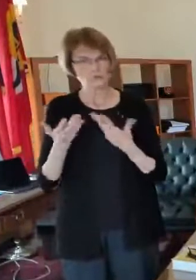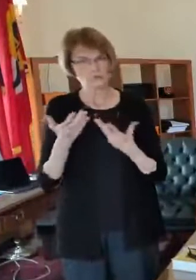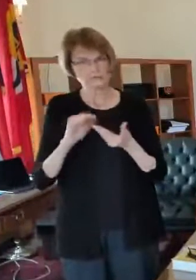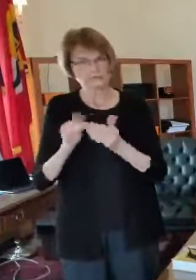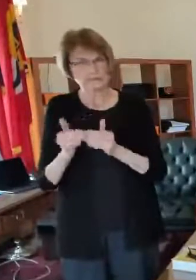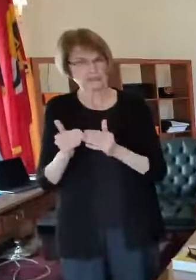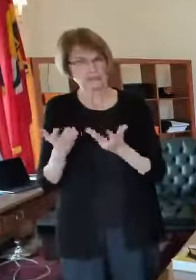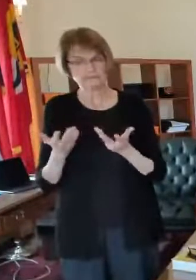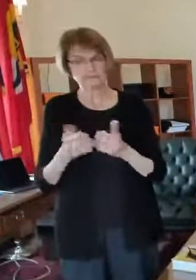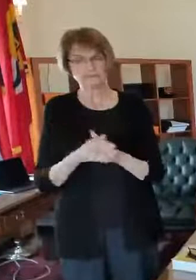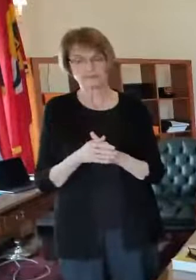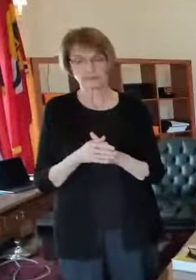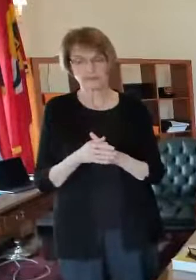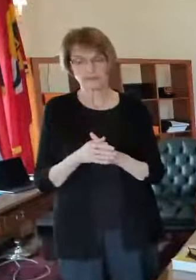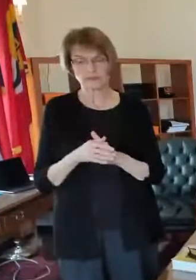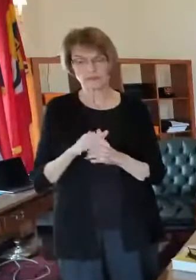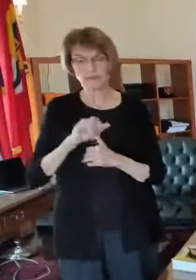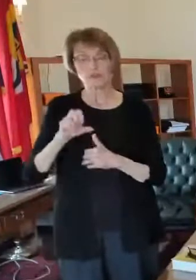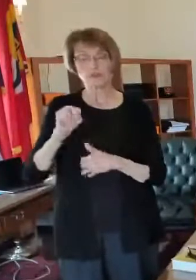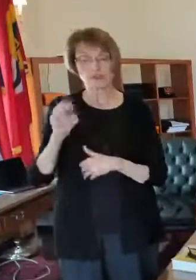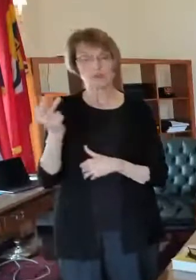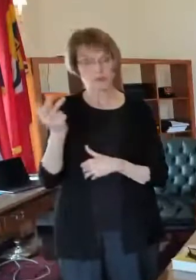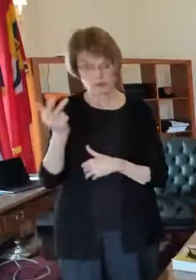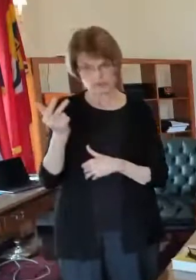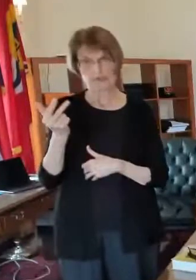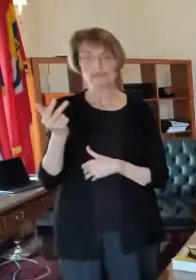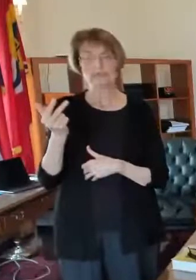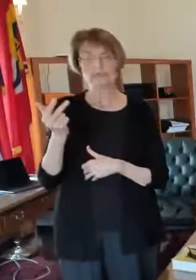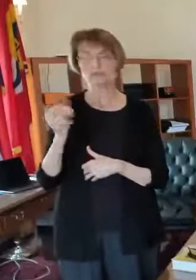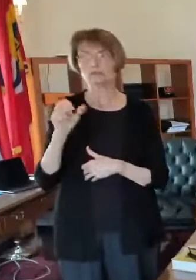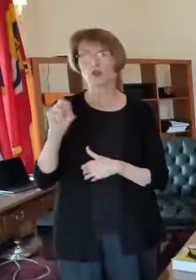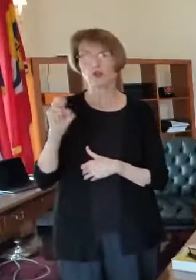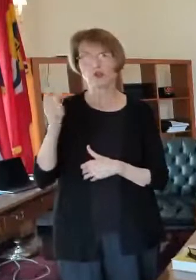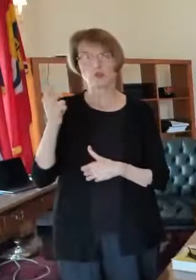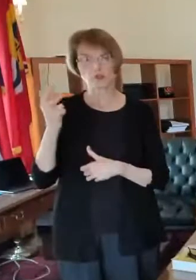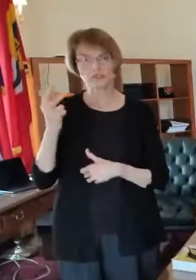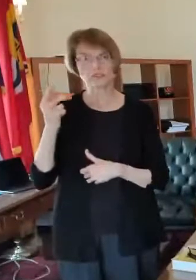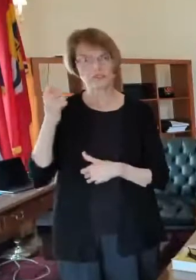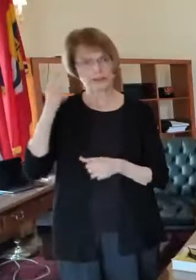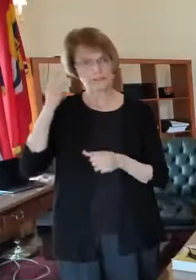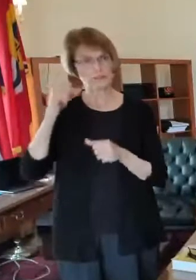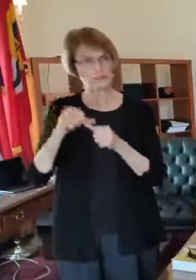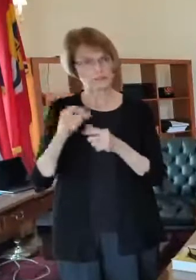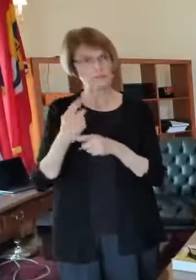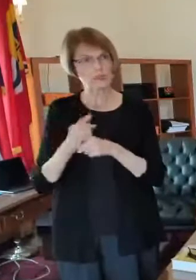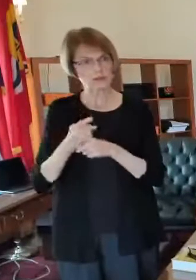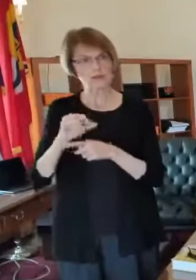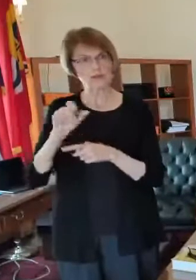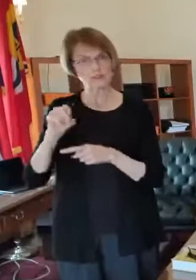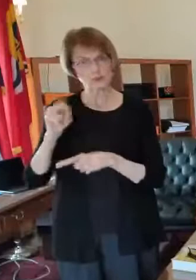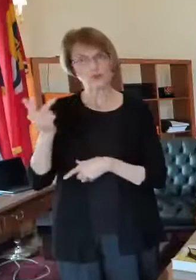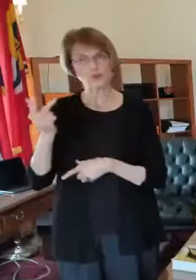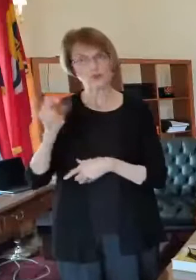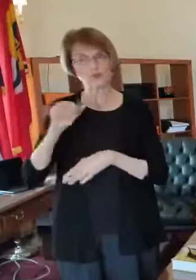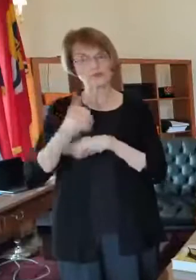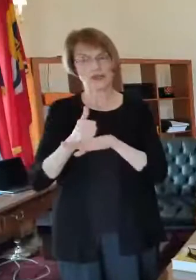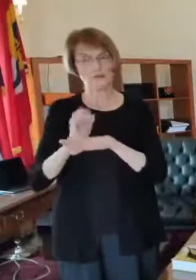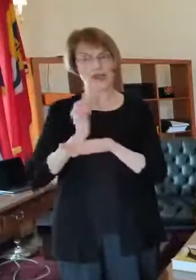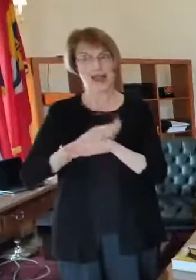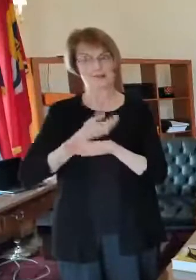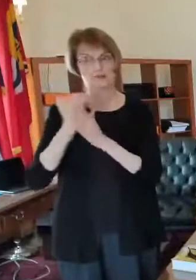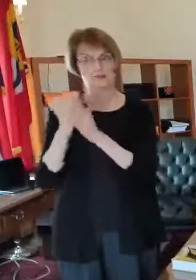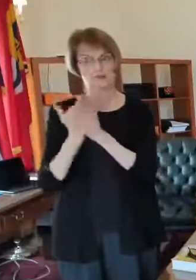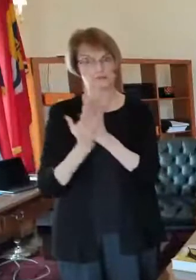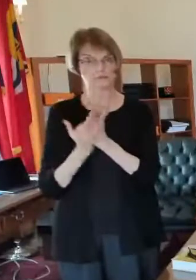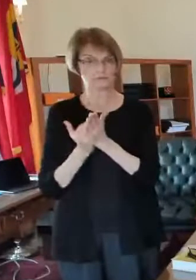established the sign-up list on january 13 if 13th if i'm remembering correctly and so we